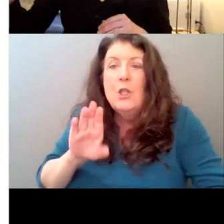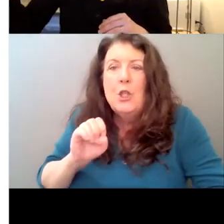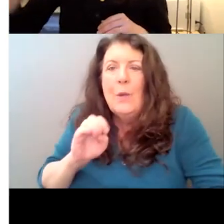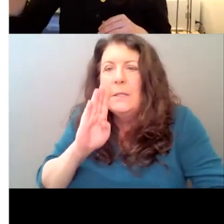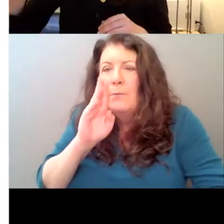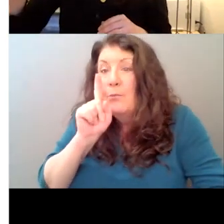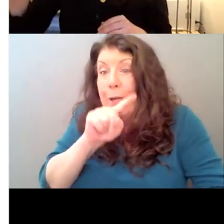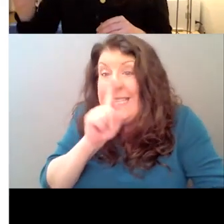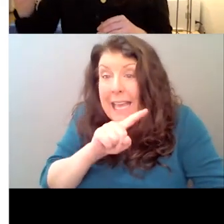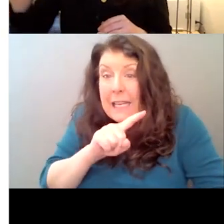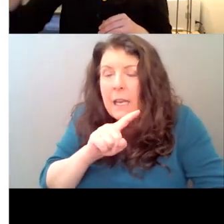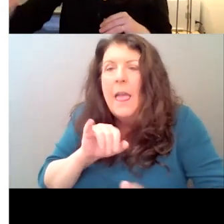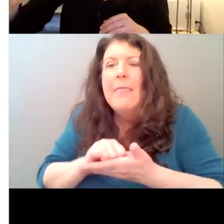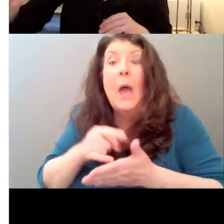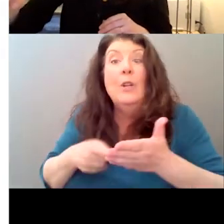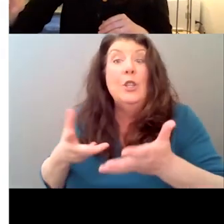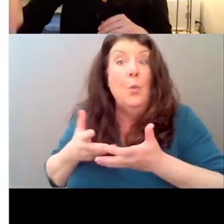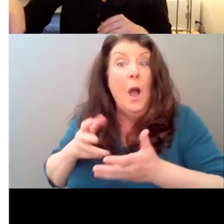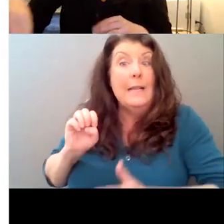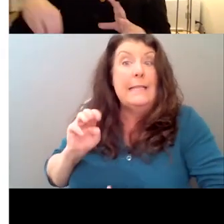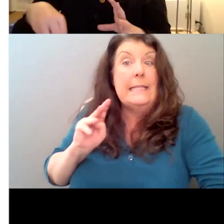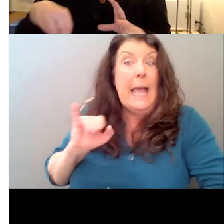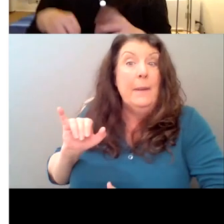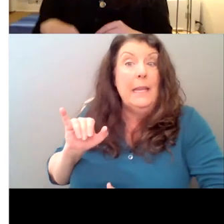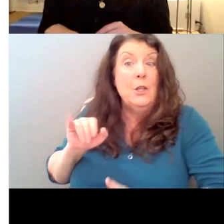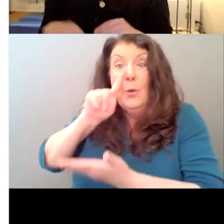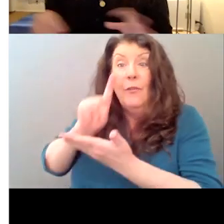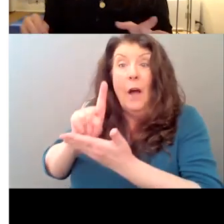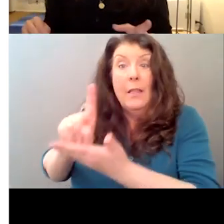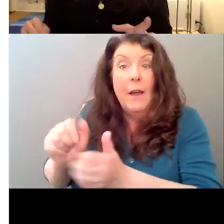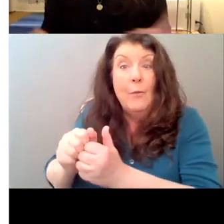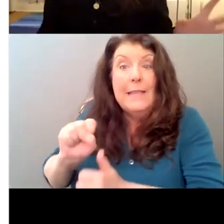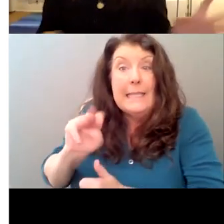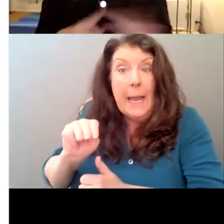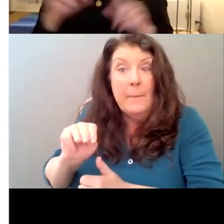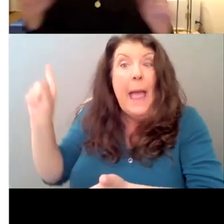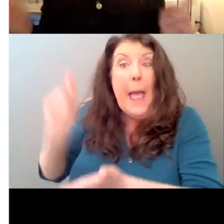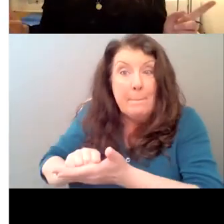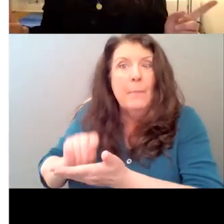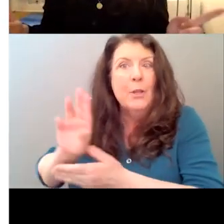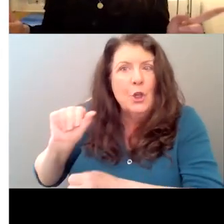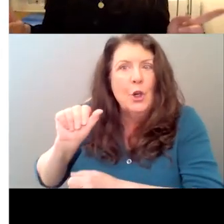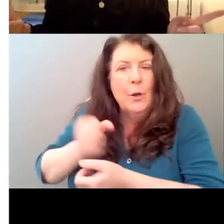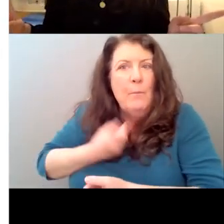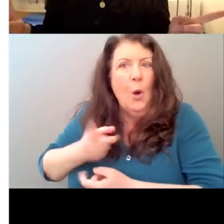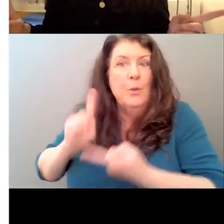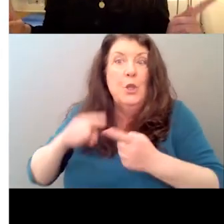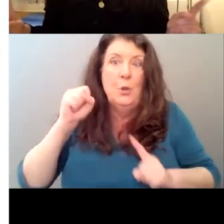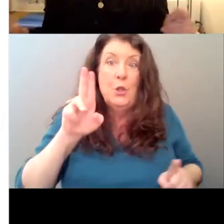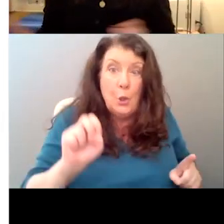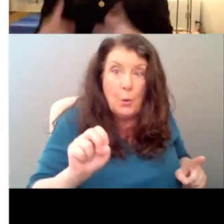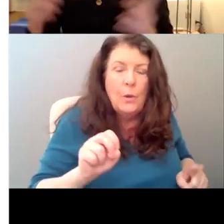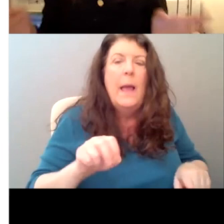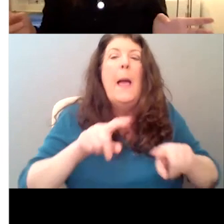to fall in love with Sam and, and publish her poems with him. Meanwhile, as we won't find out till two episodes